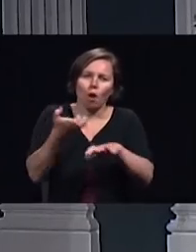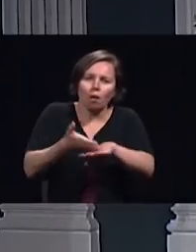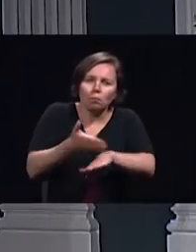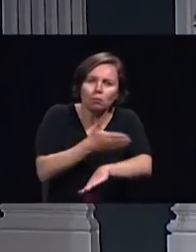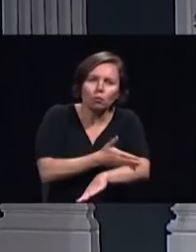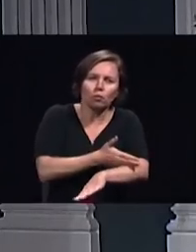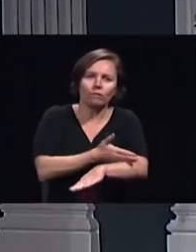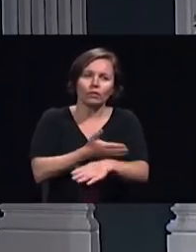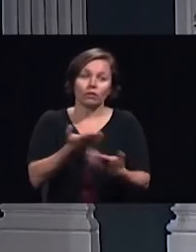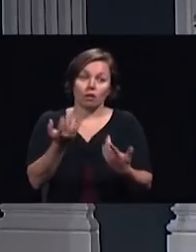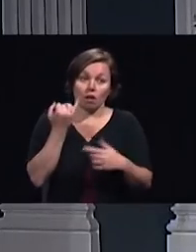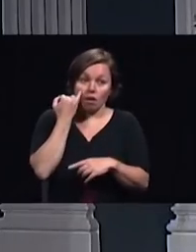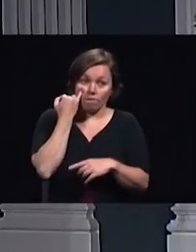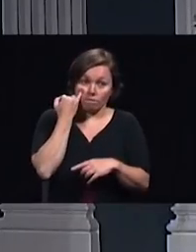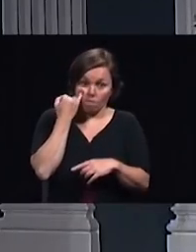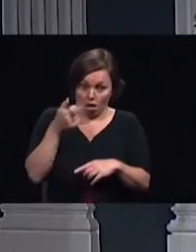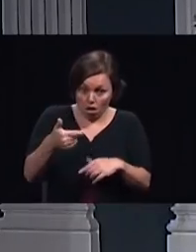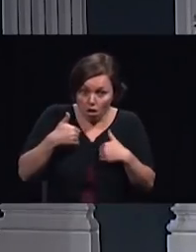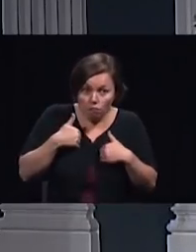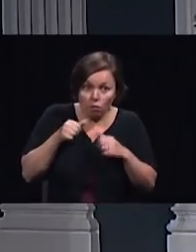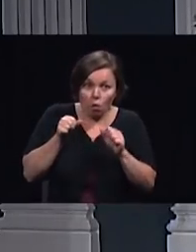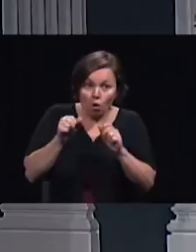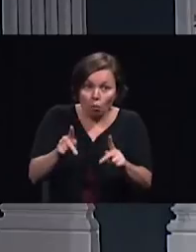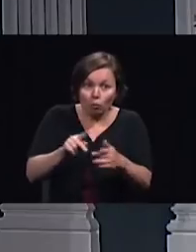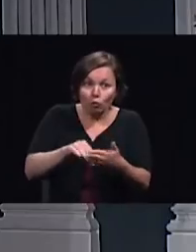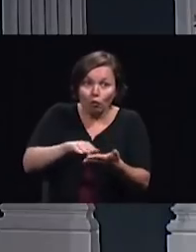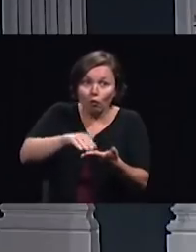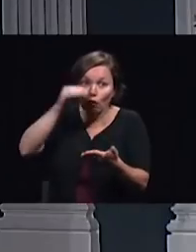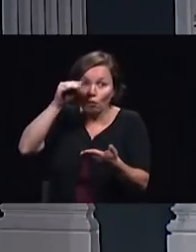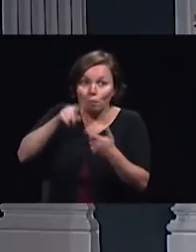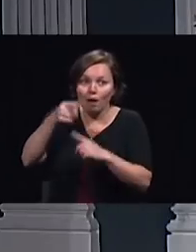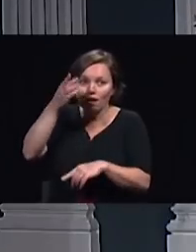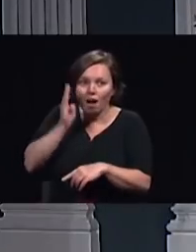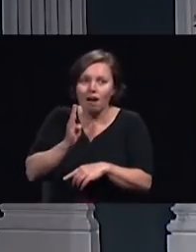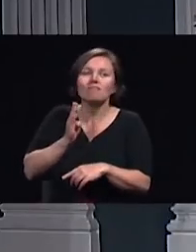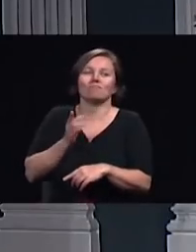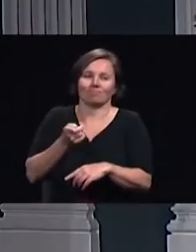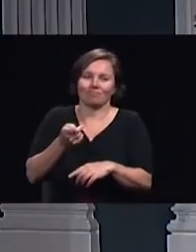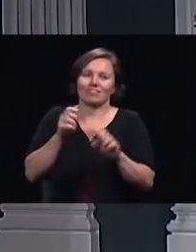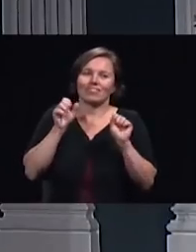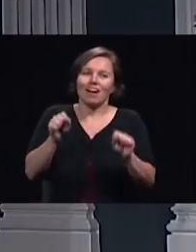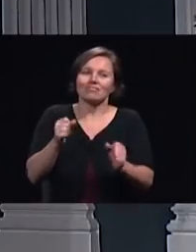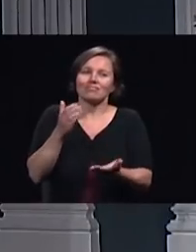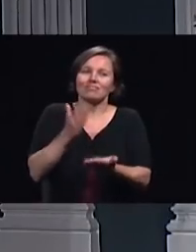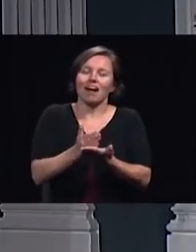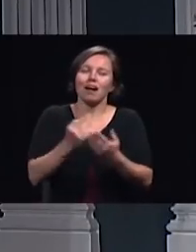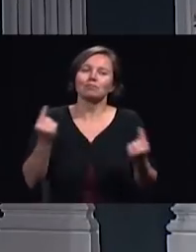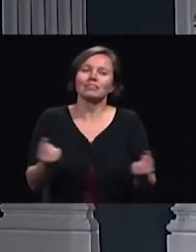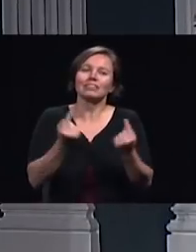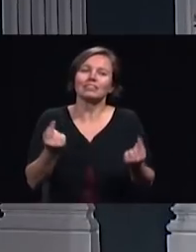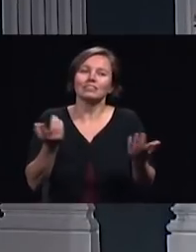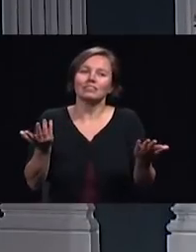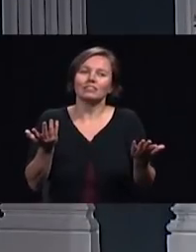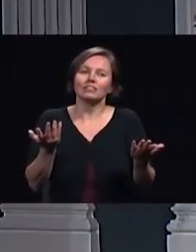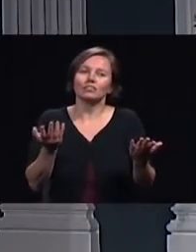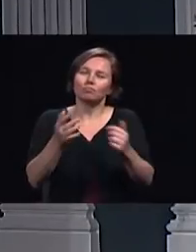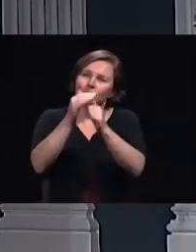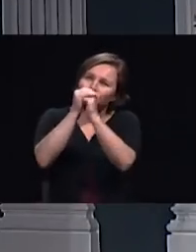opportunity to learn of the living God would put away their evil deeds and worship him